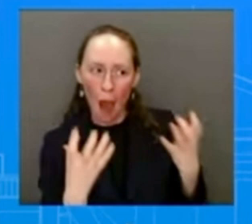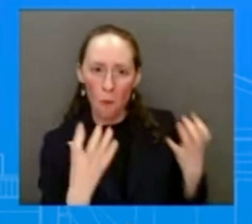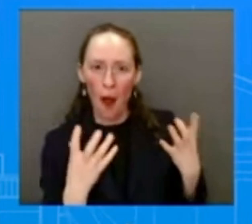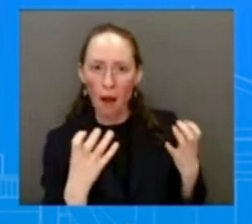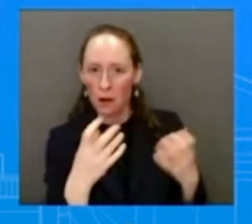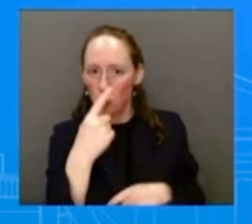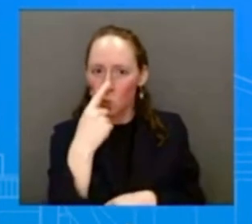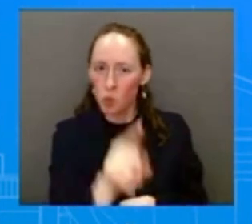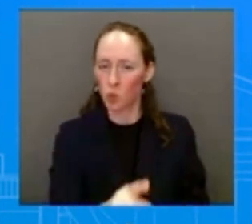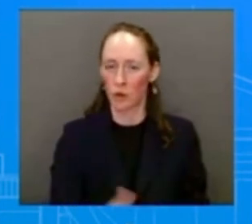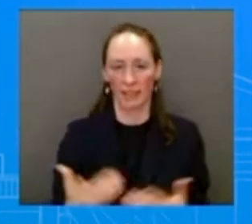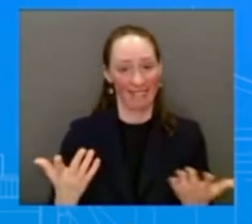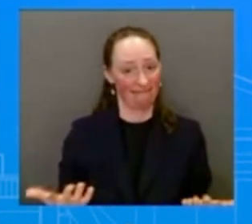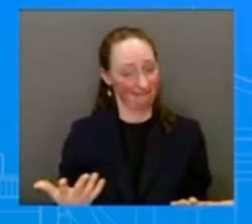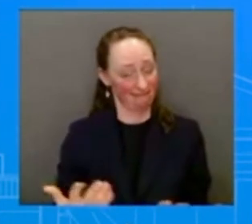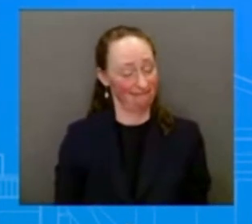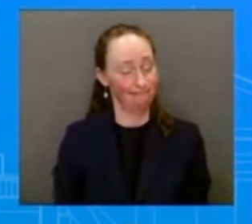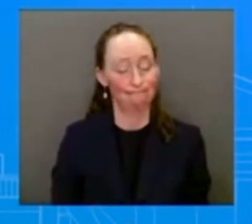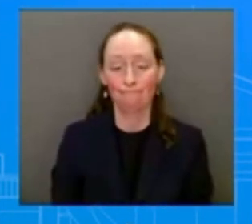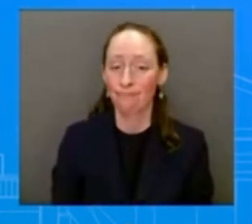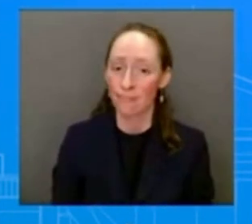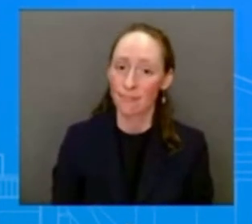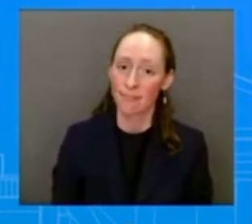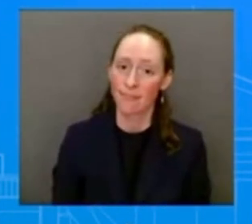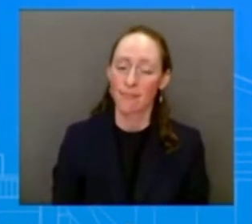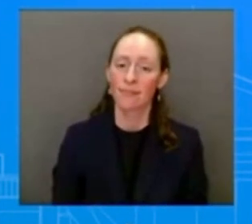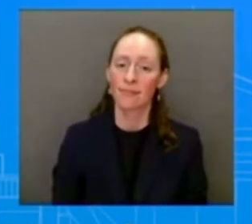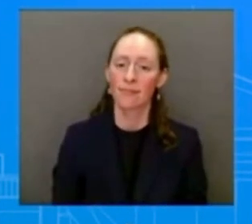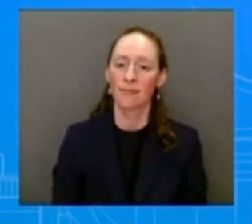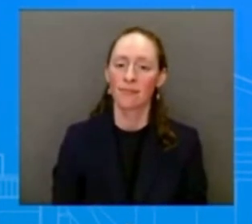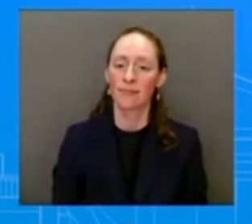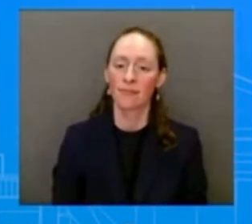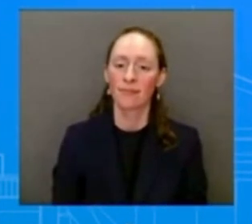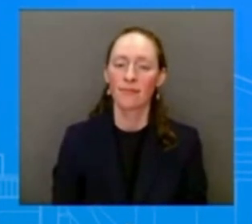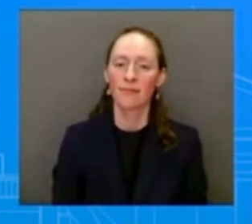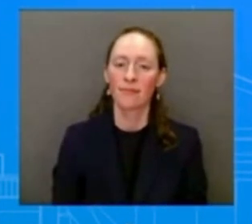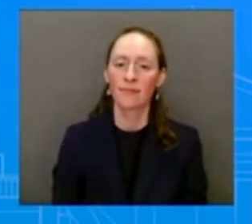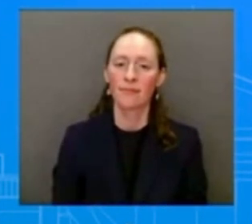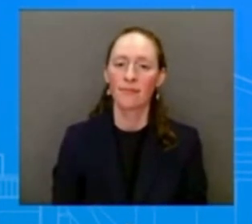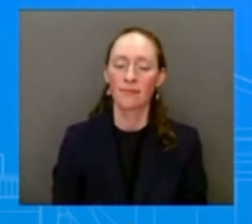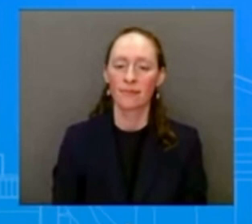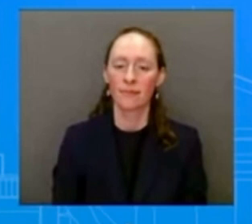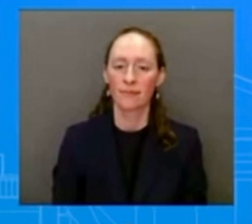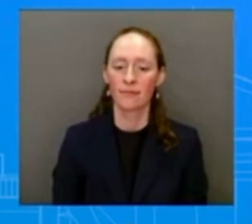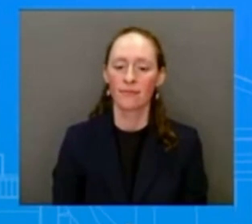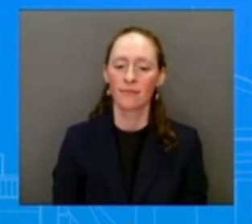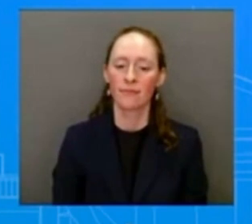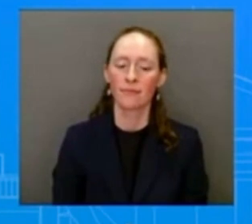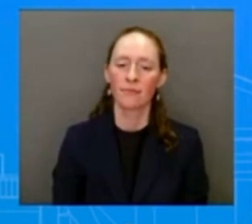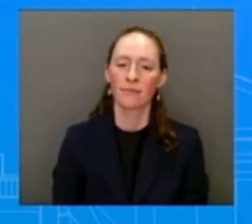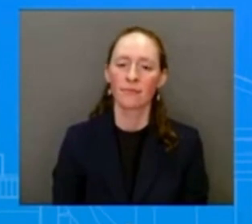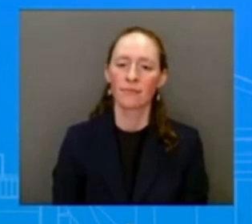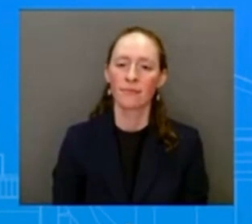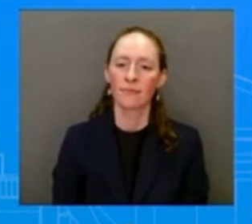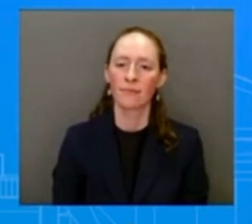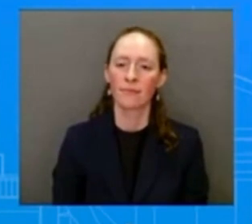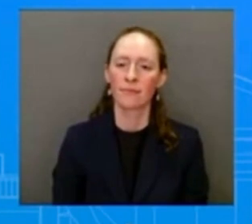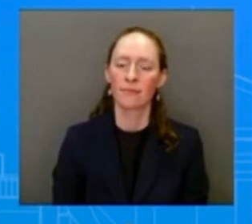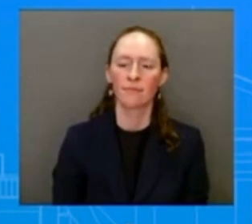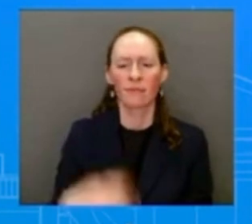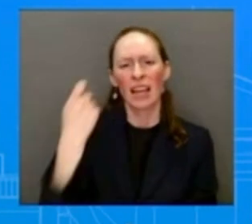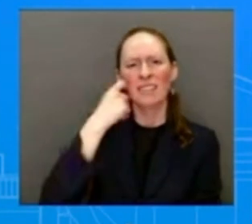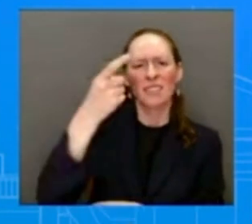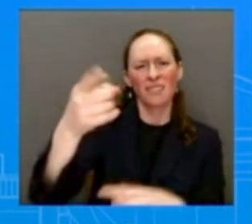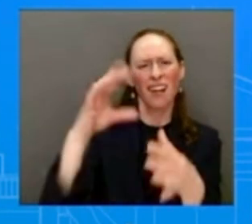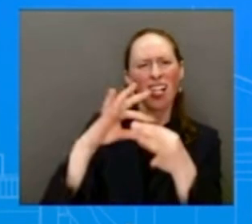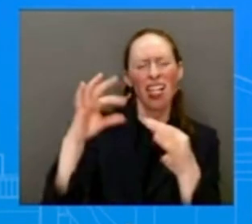Nashville, you pointed to last year's bipartisan reforms, as well as alluded to the